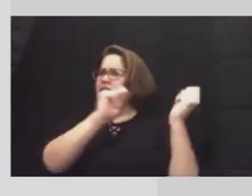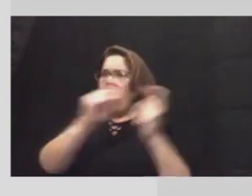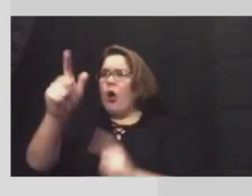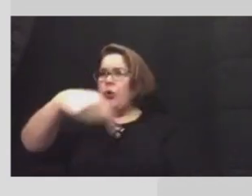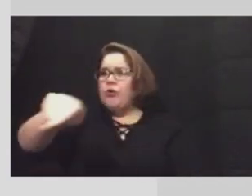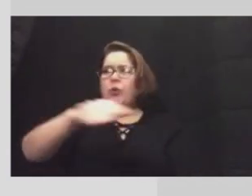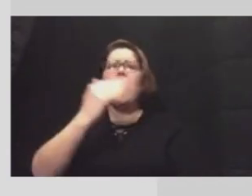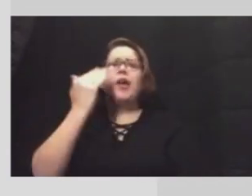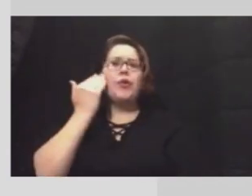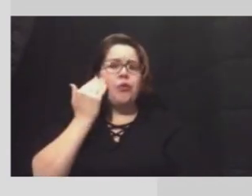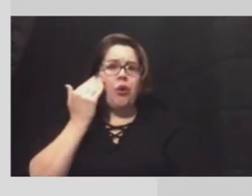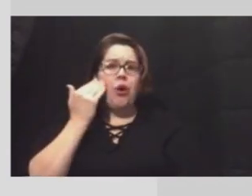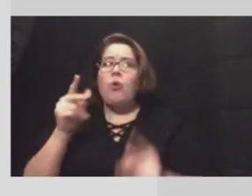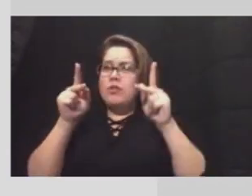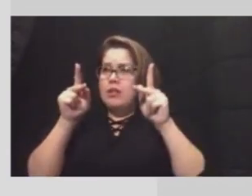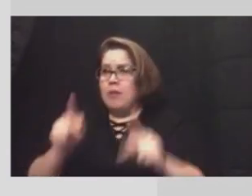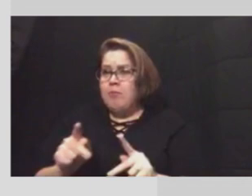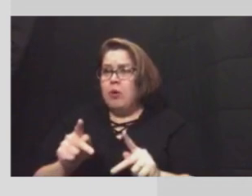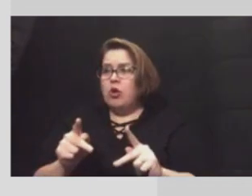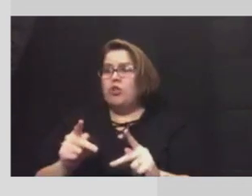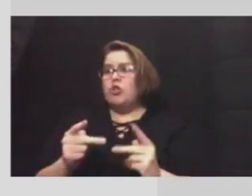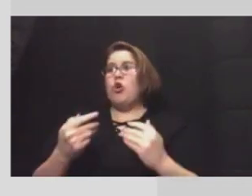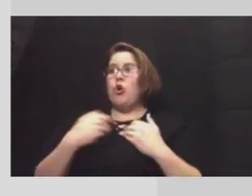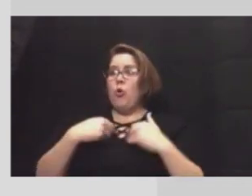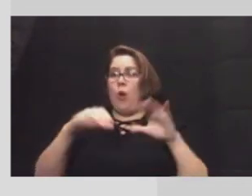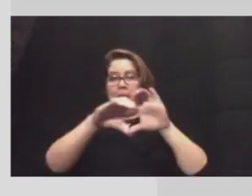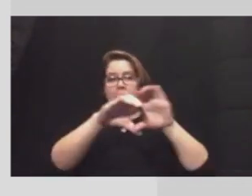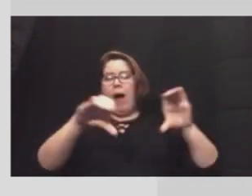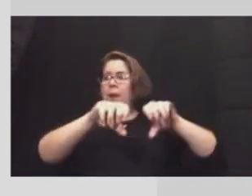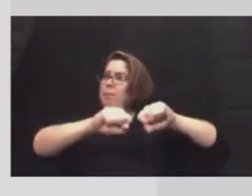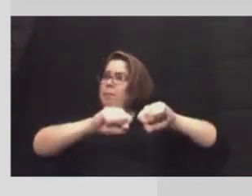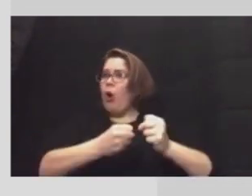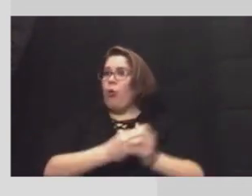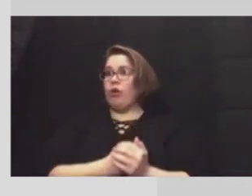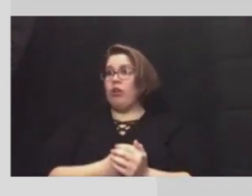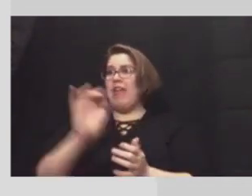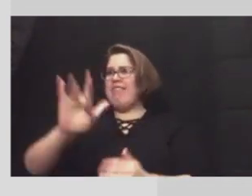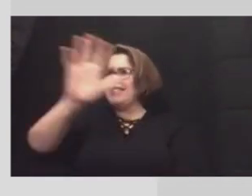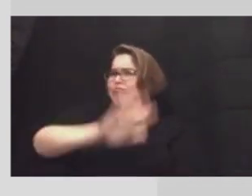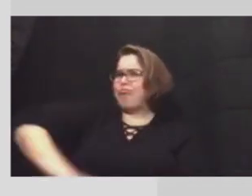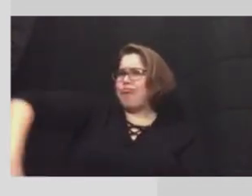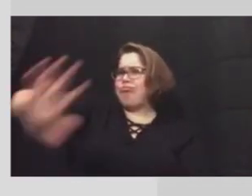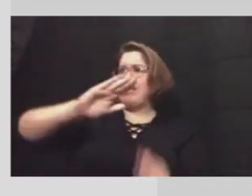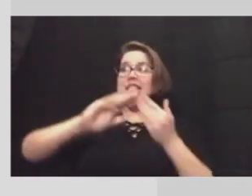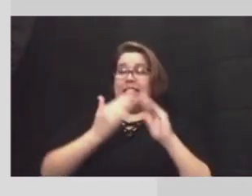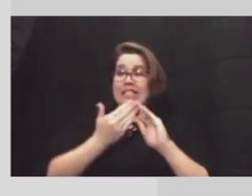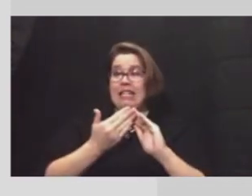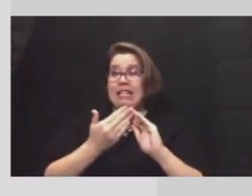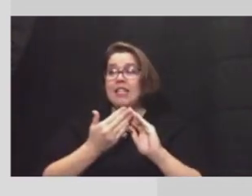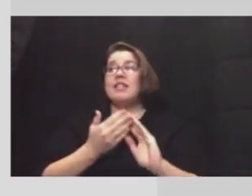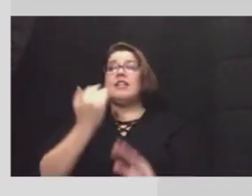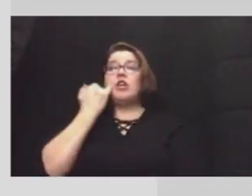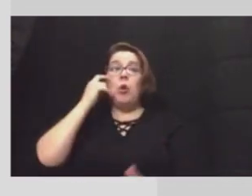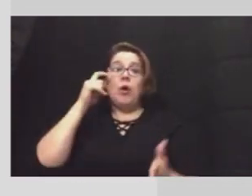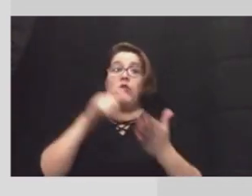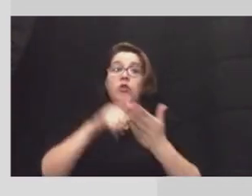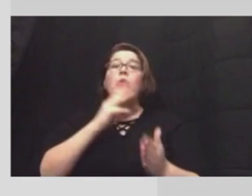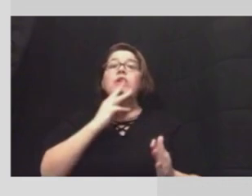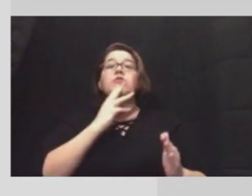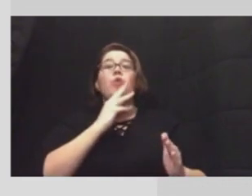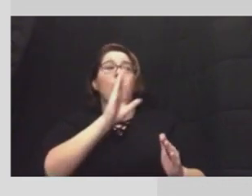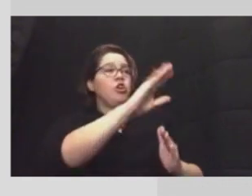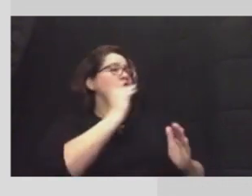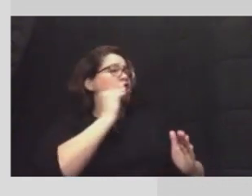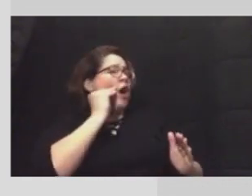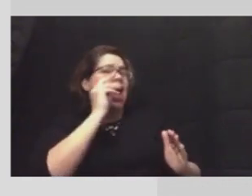knows someone who had a broken water pipe and that's throughout the city. So if your name if you see water coming out of your neighbors home